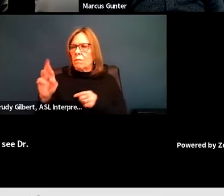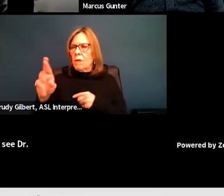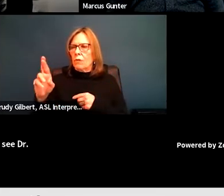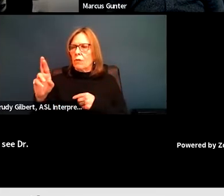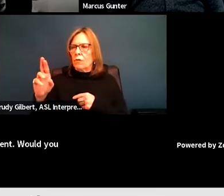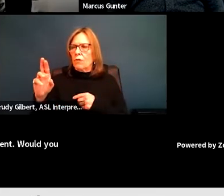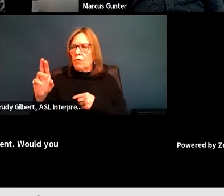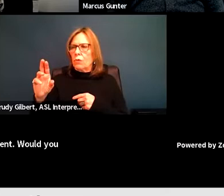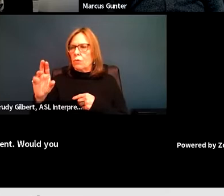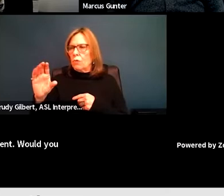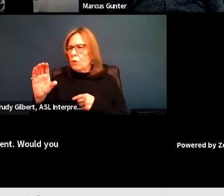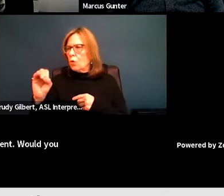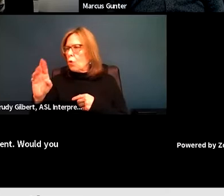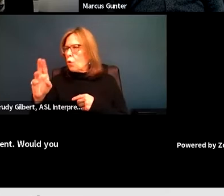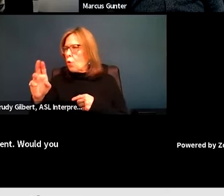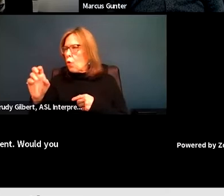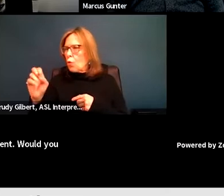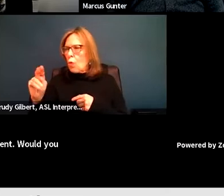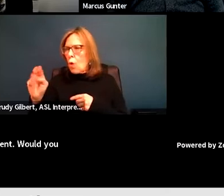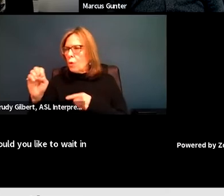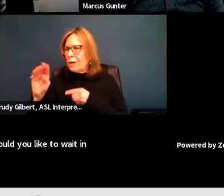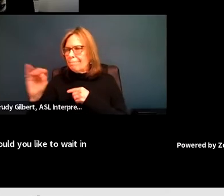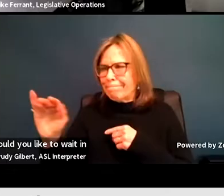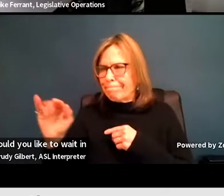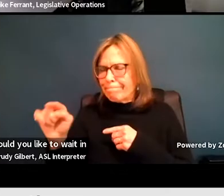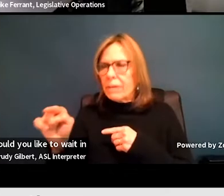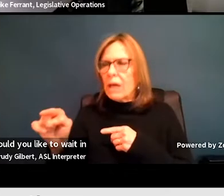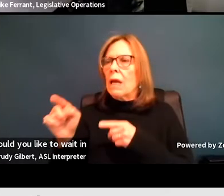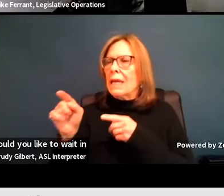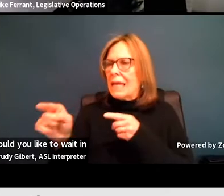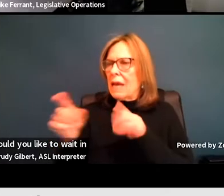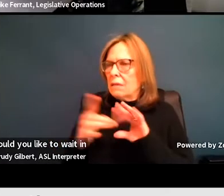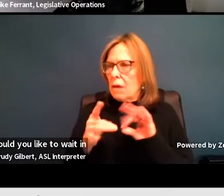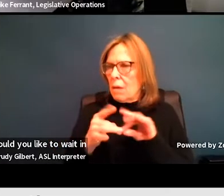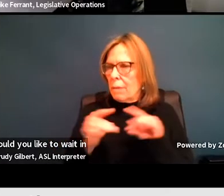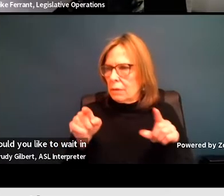Would you like to weigh in here? Dr. Perrone has a comment on the Dr.